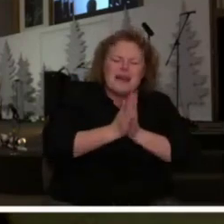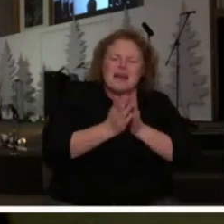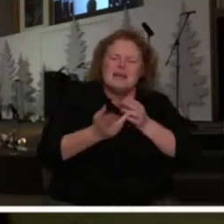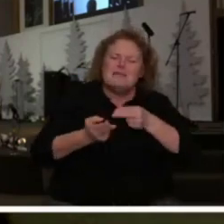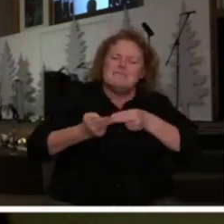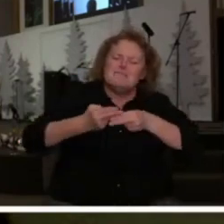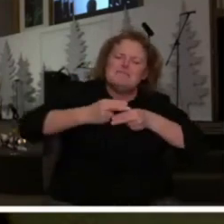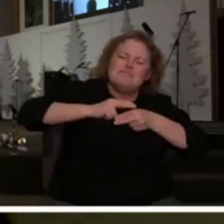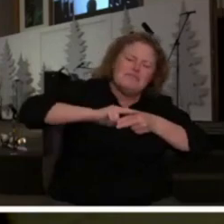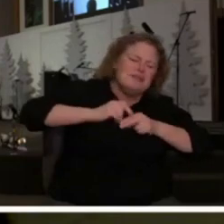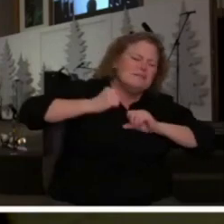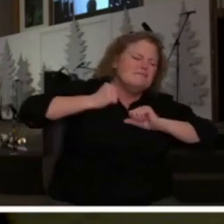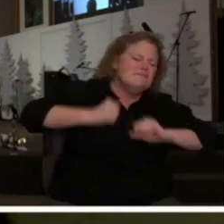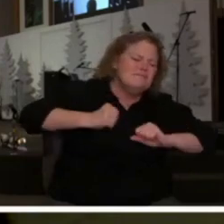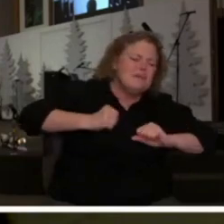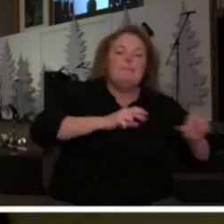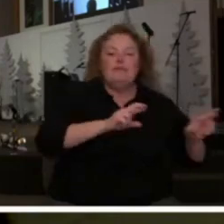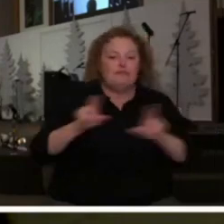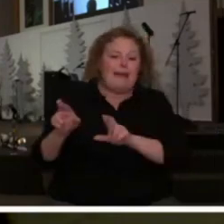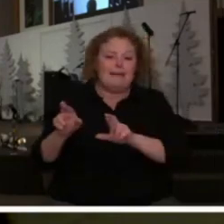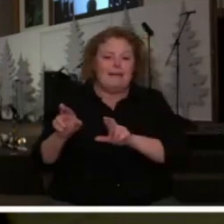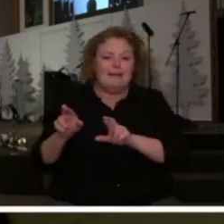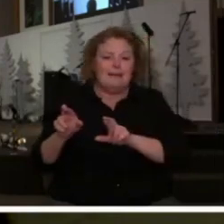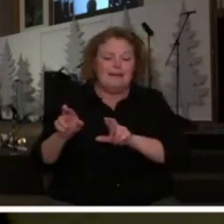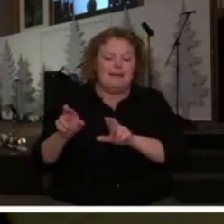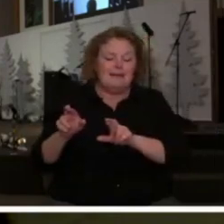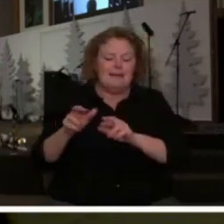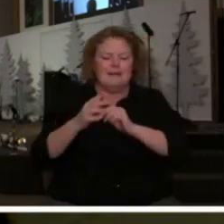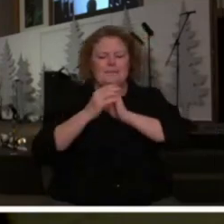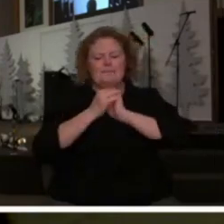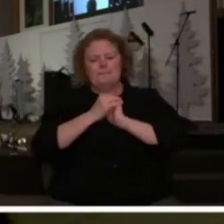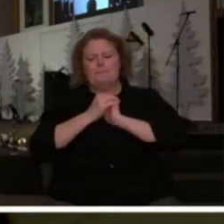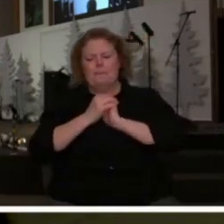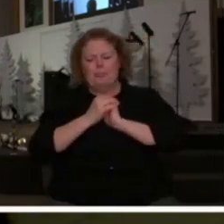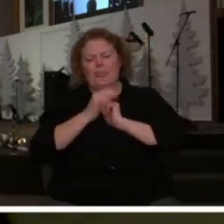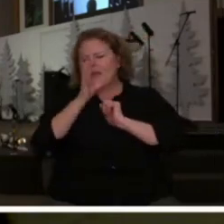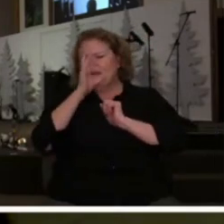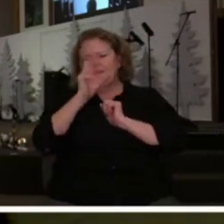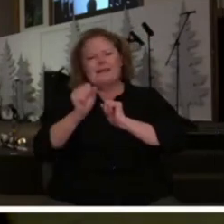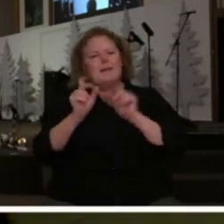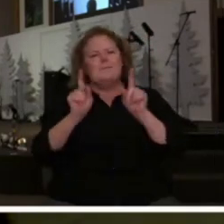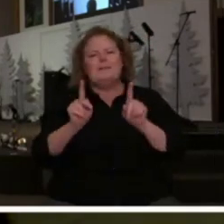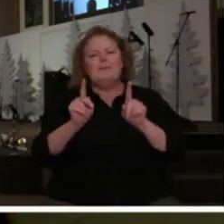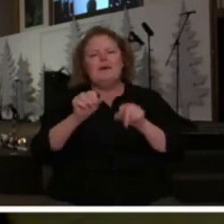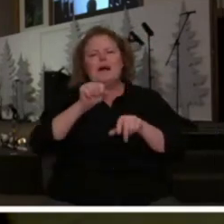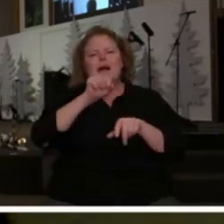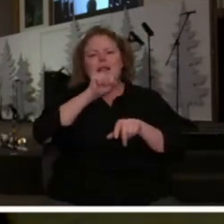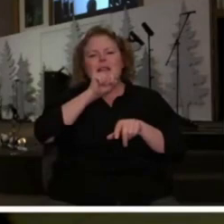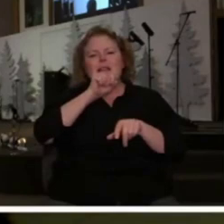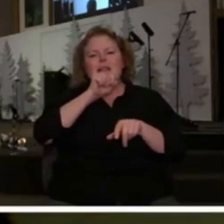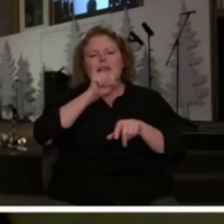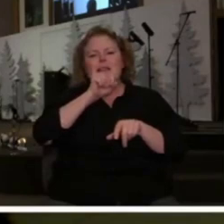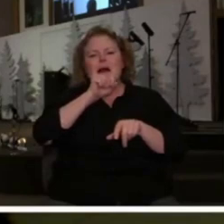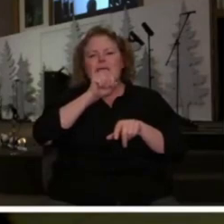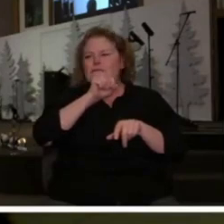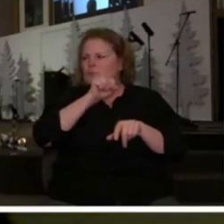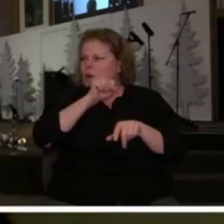I don't want to offend anybody here but it's always fascinated me how many people love to fly to where revival is happening